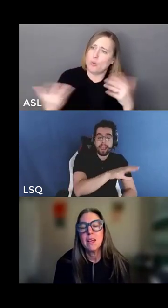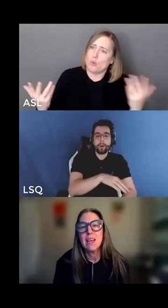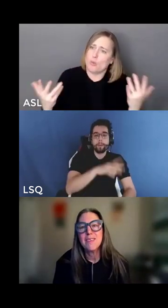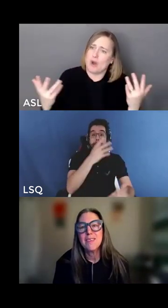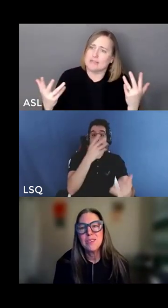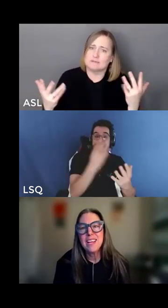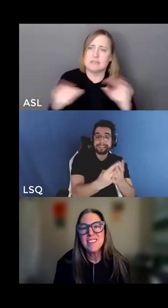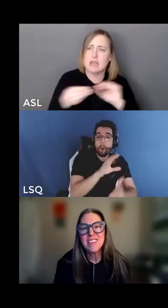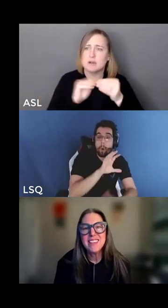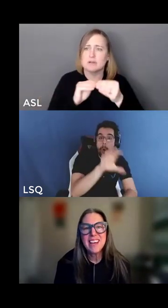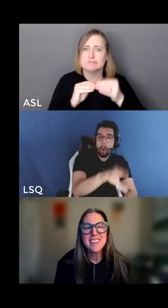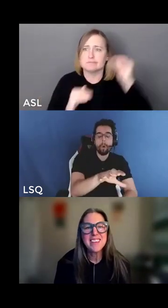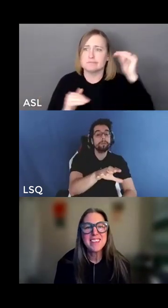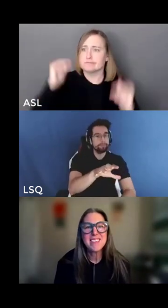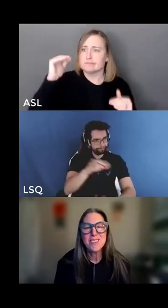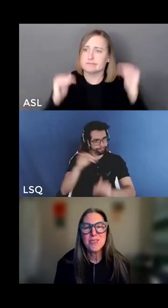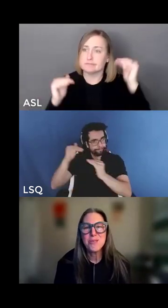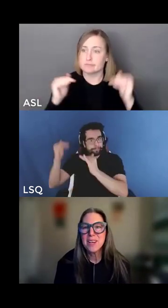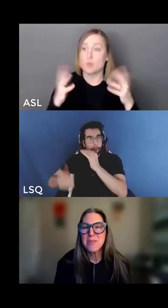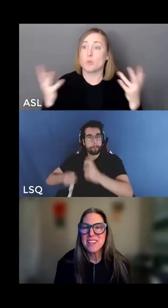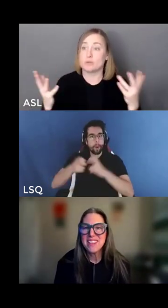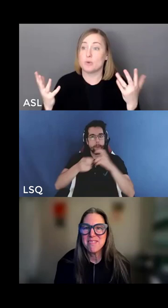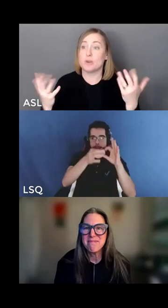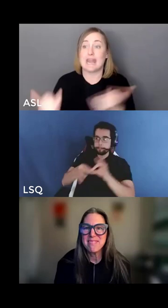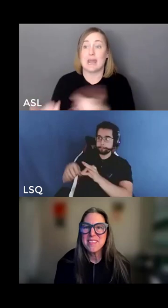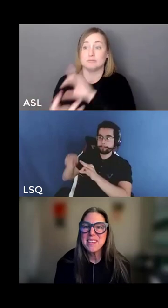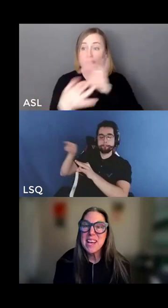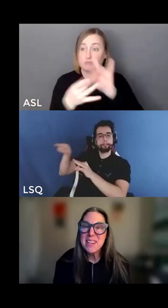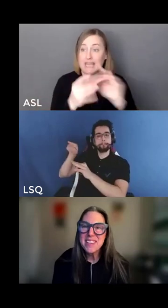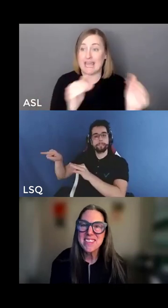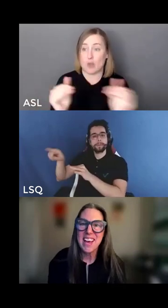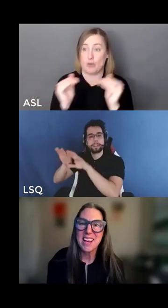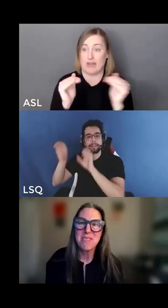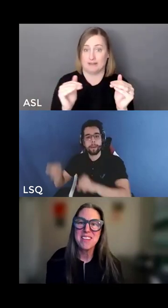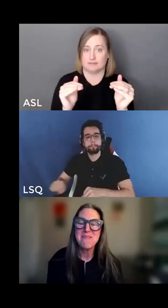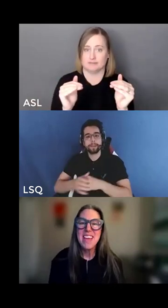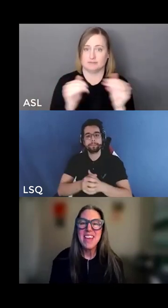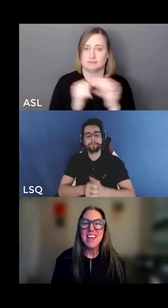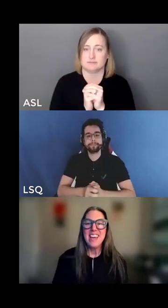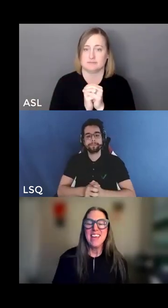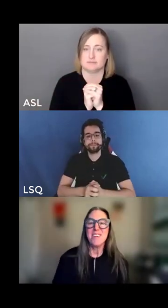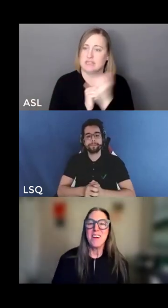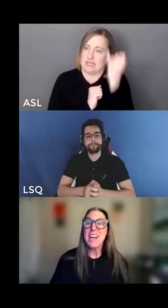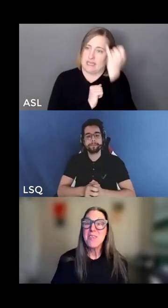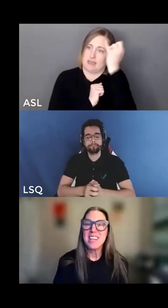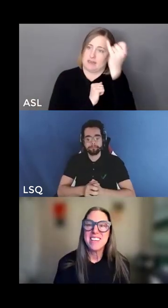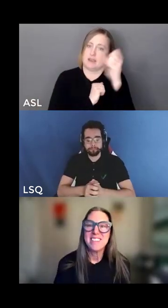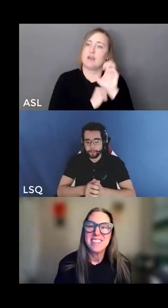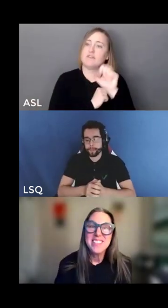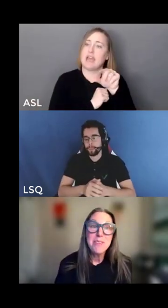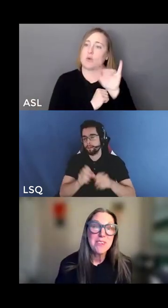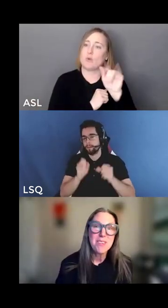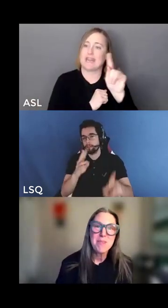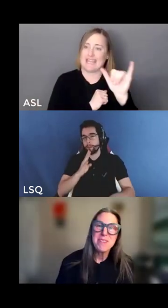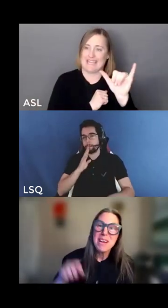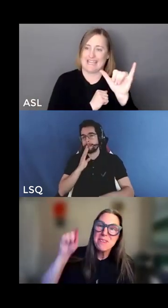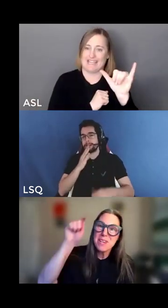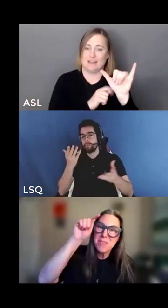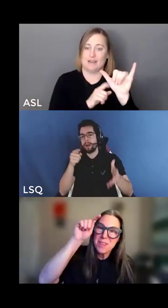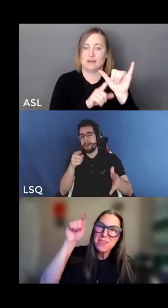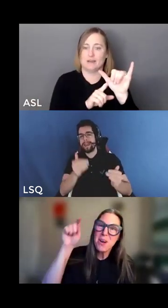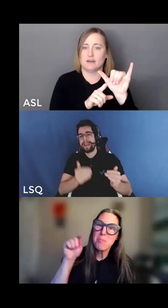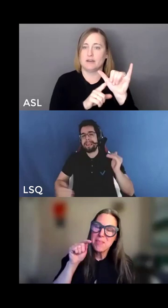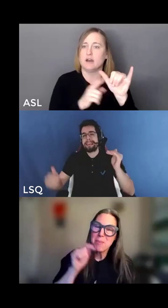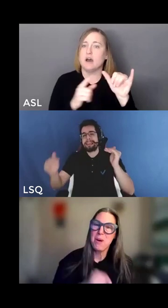and so let's connect this to equity let's connect this so equity the difference between